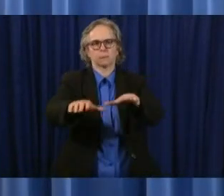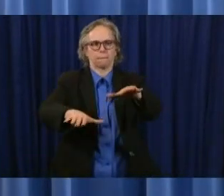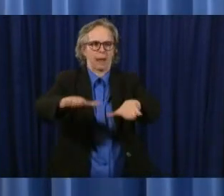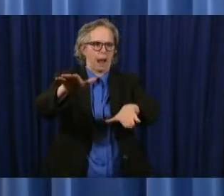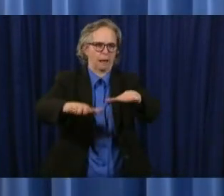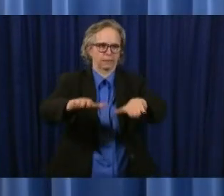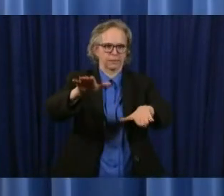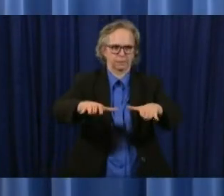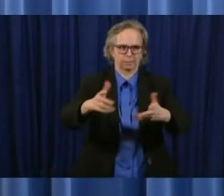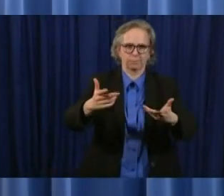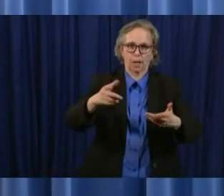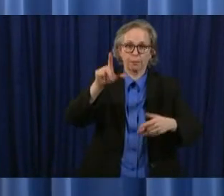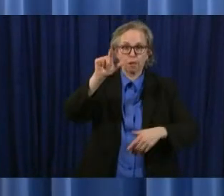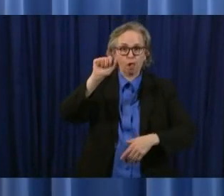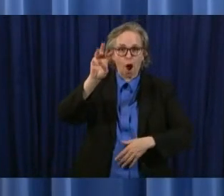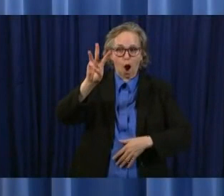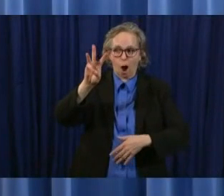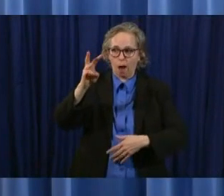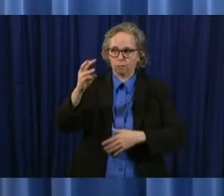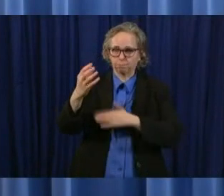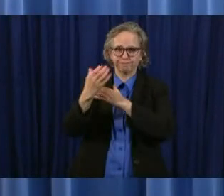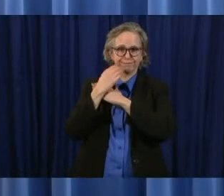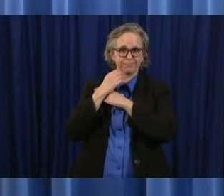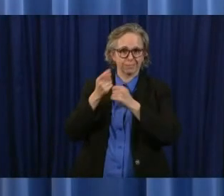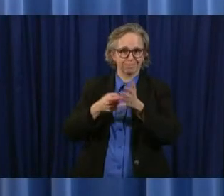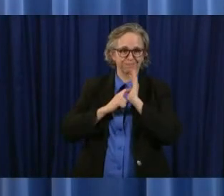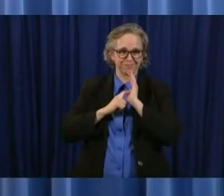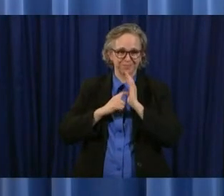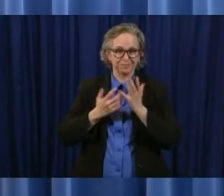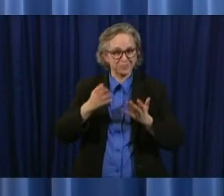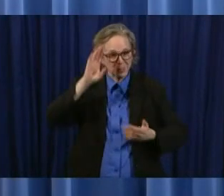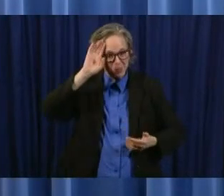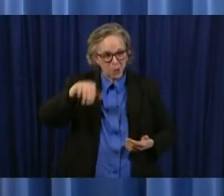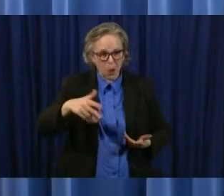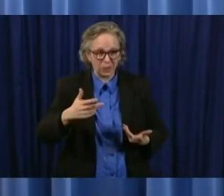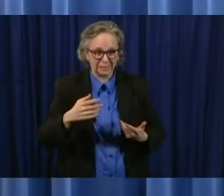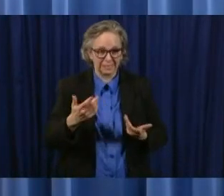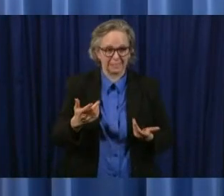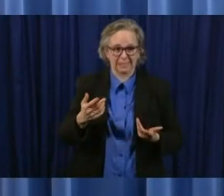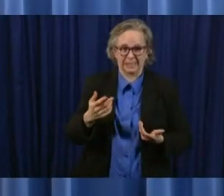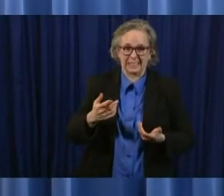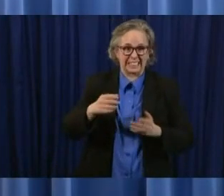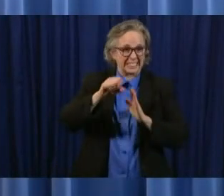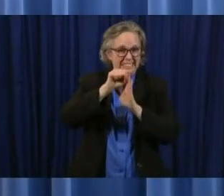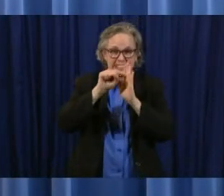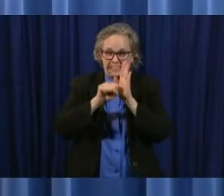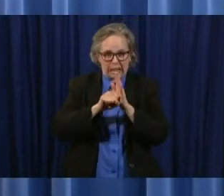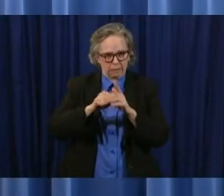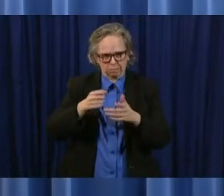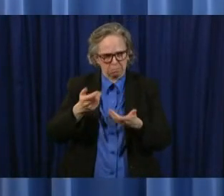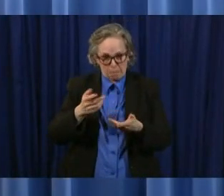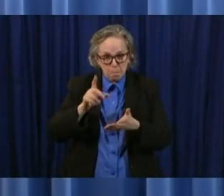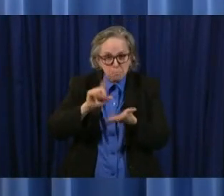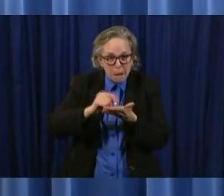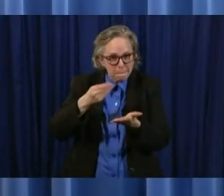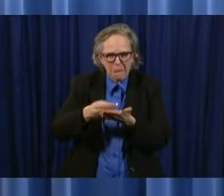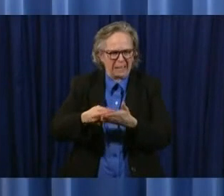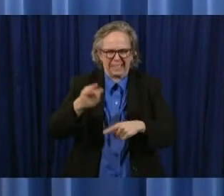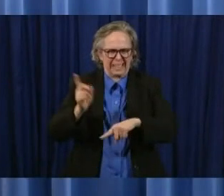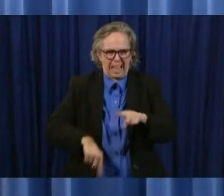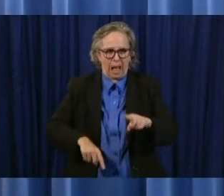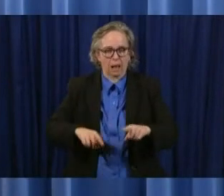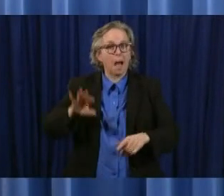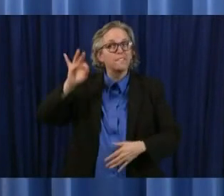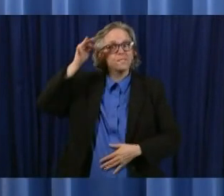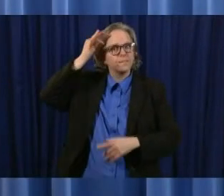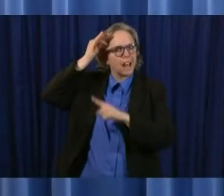money the federal government does print money uh you know they don't they have they can run a significant deficit and certainly do run a significant deficit but